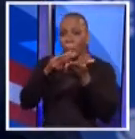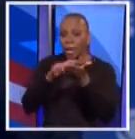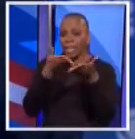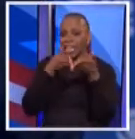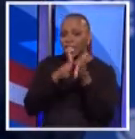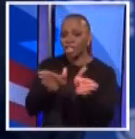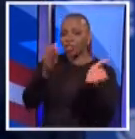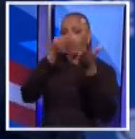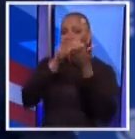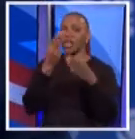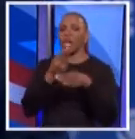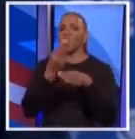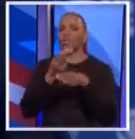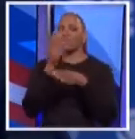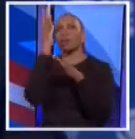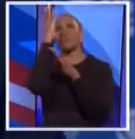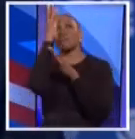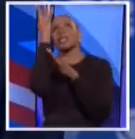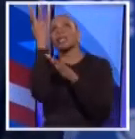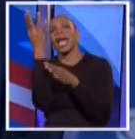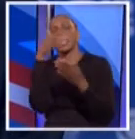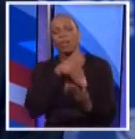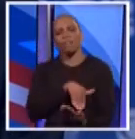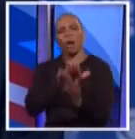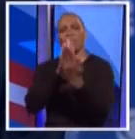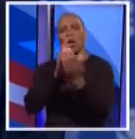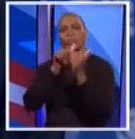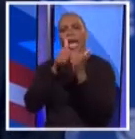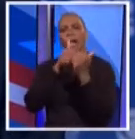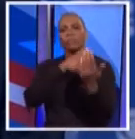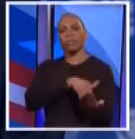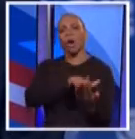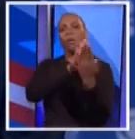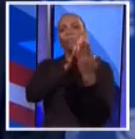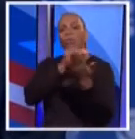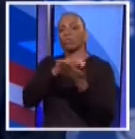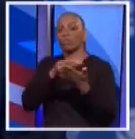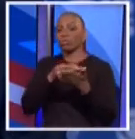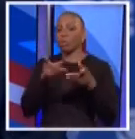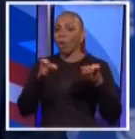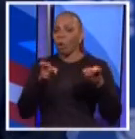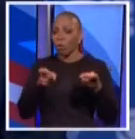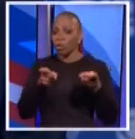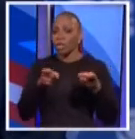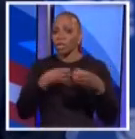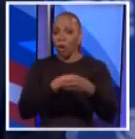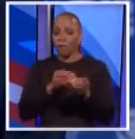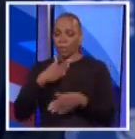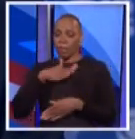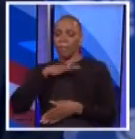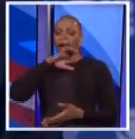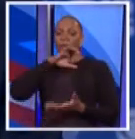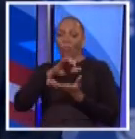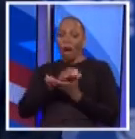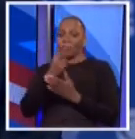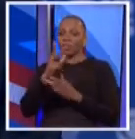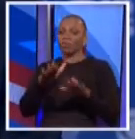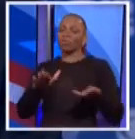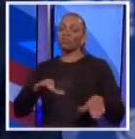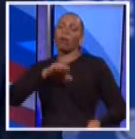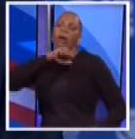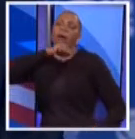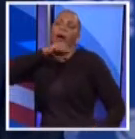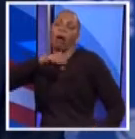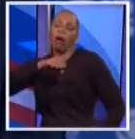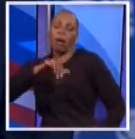to deal with the whole new way we're going to approach the controller's office. My wife and I and our two kids, we love being New Yorkers.